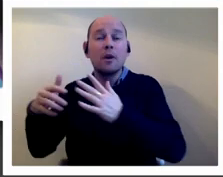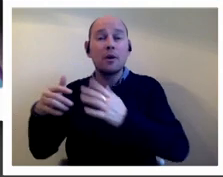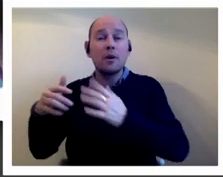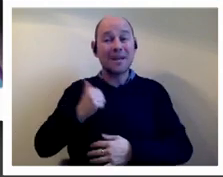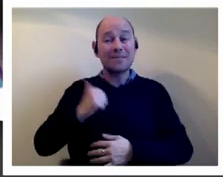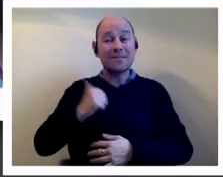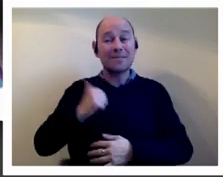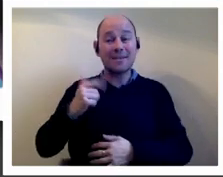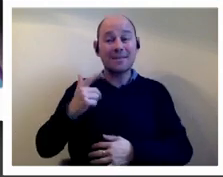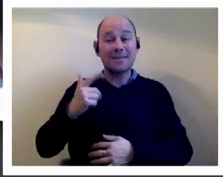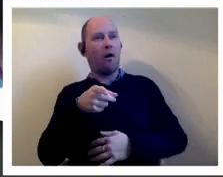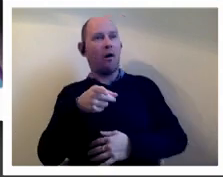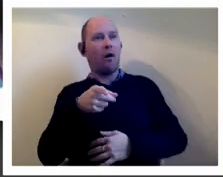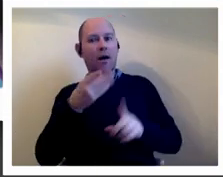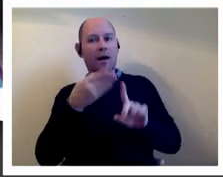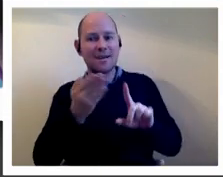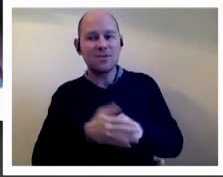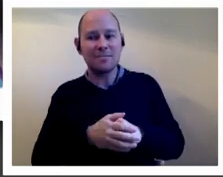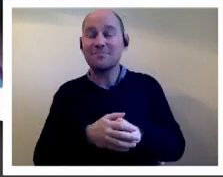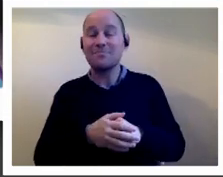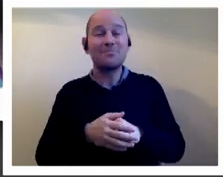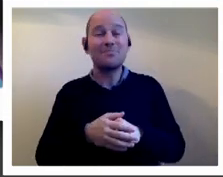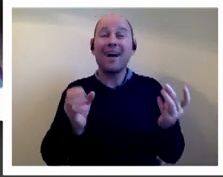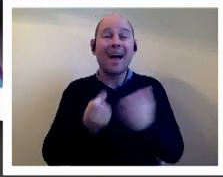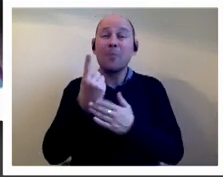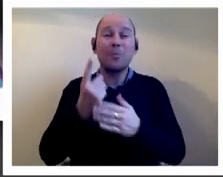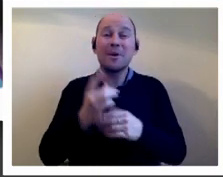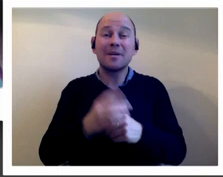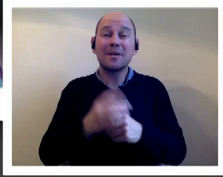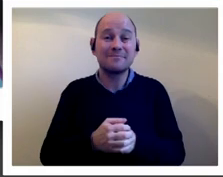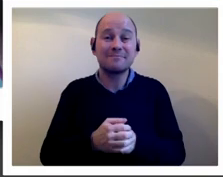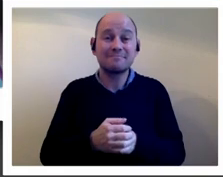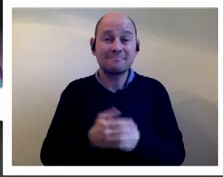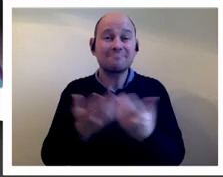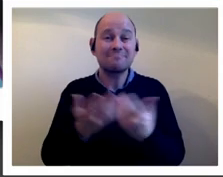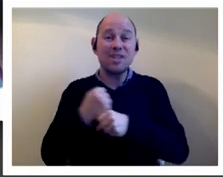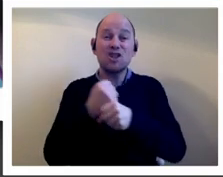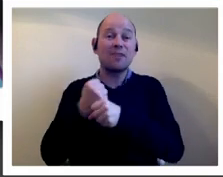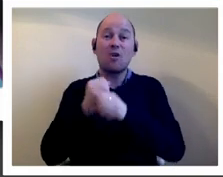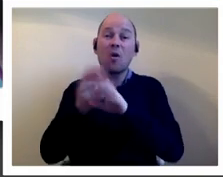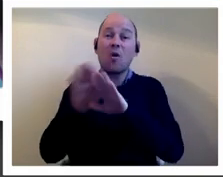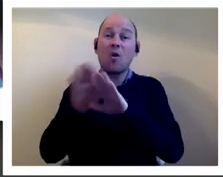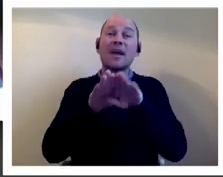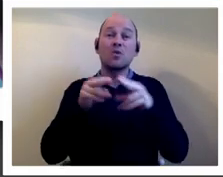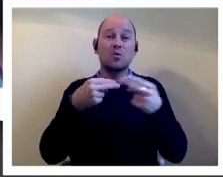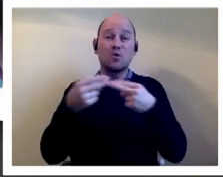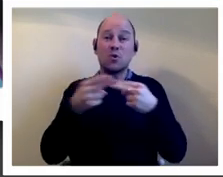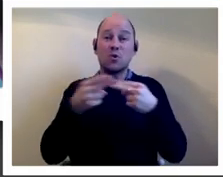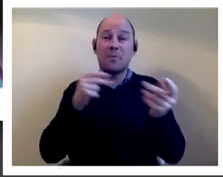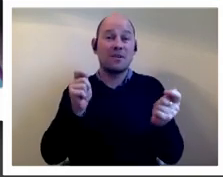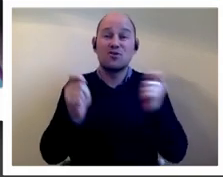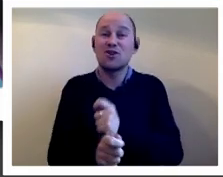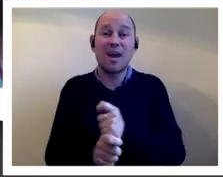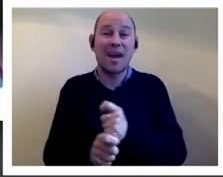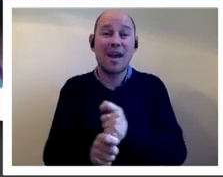i think the guardian had an article about on page six and but generally the national newspapers kept very quiet about that change and so in the end a largely symbolic